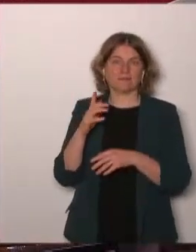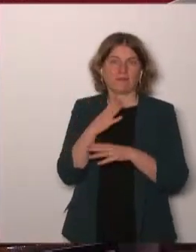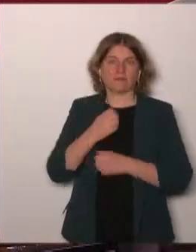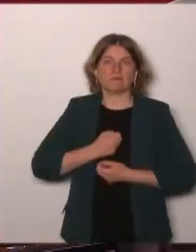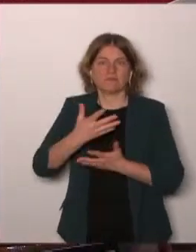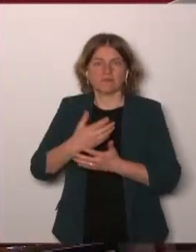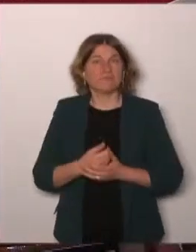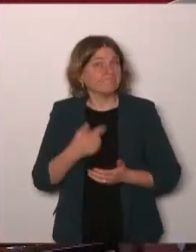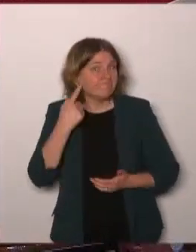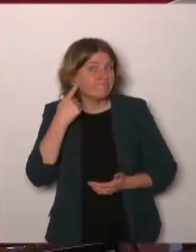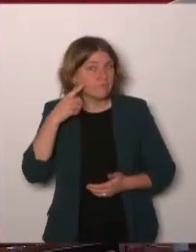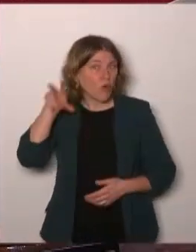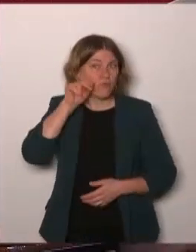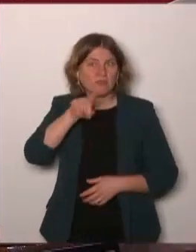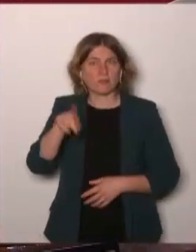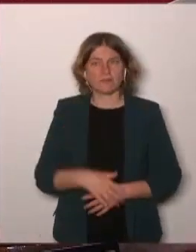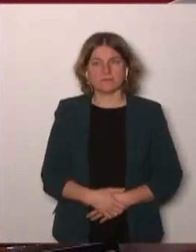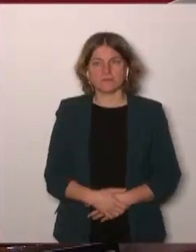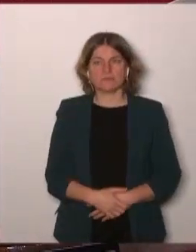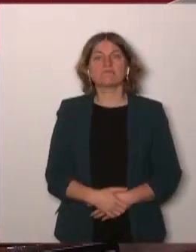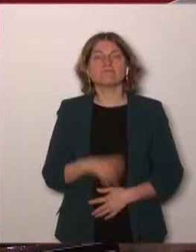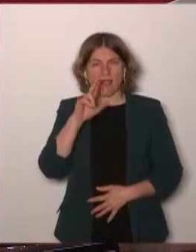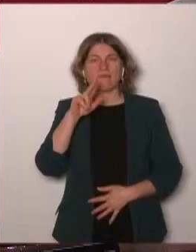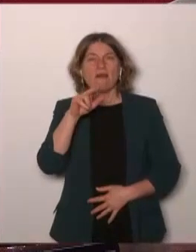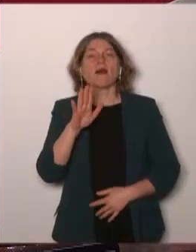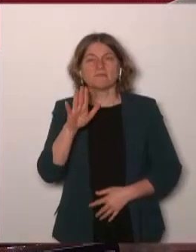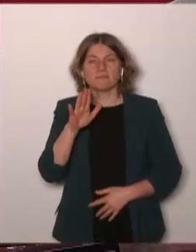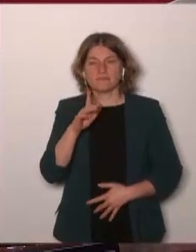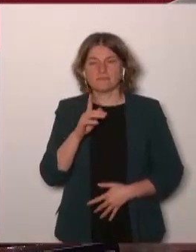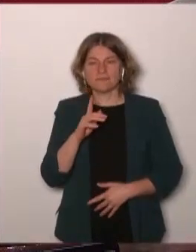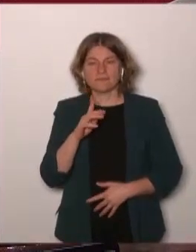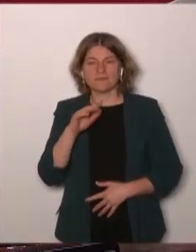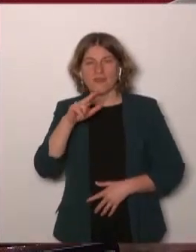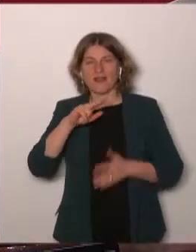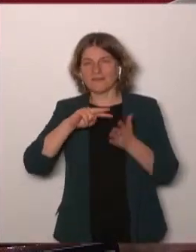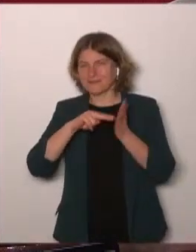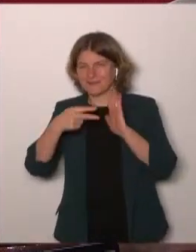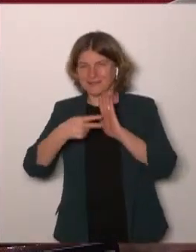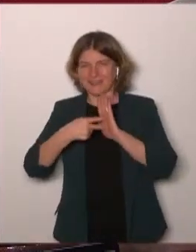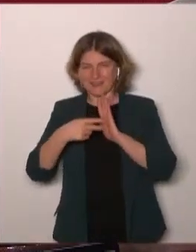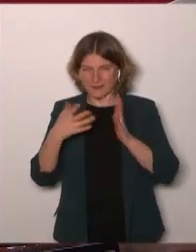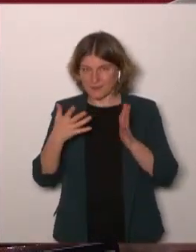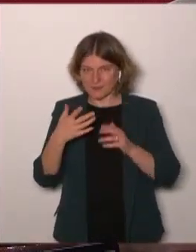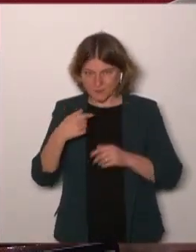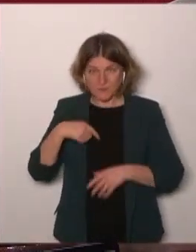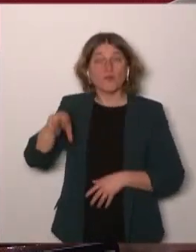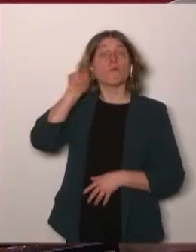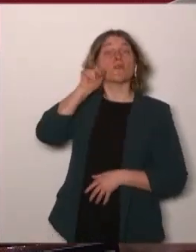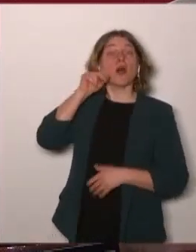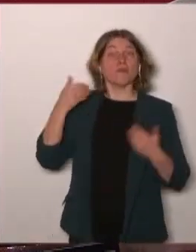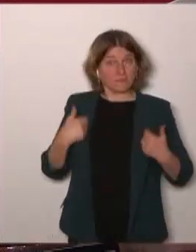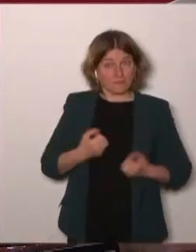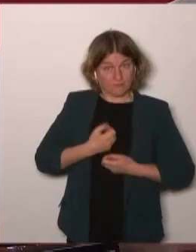we don't hear you but I think it's going to be come yeah it works thank you very